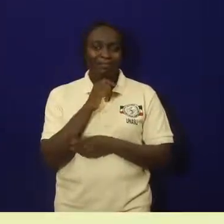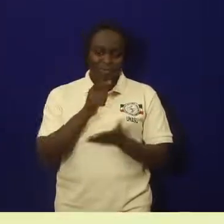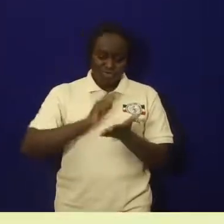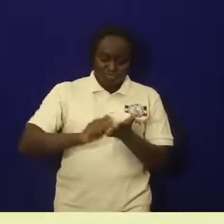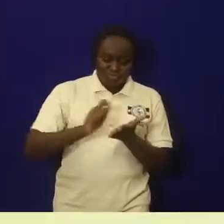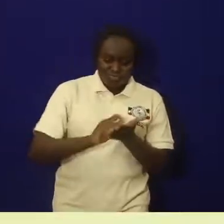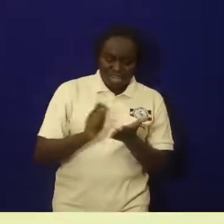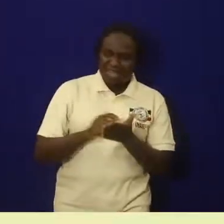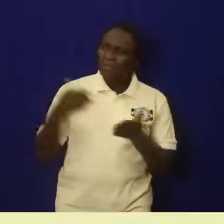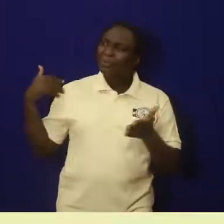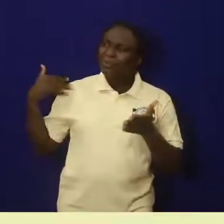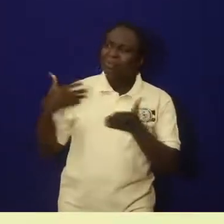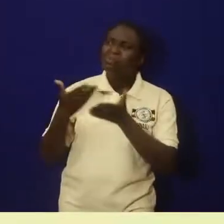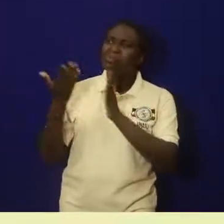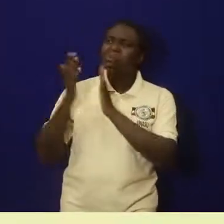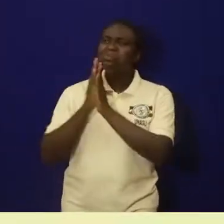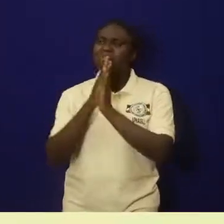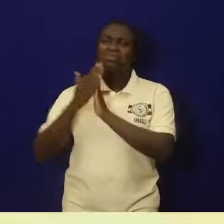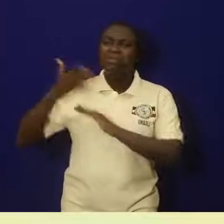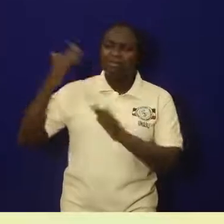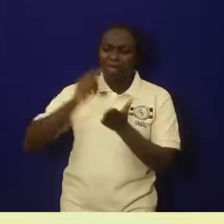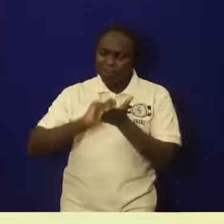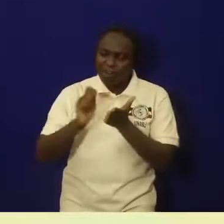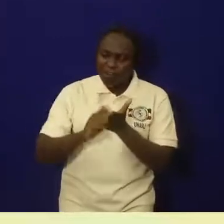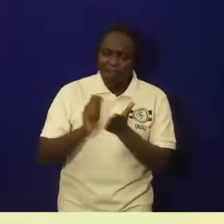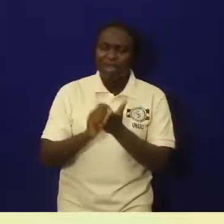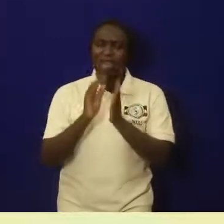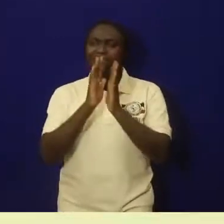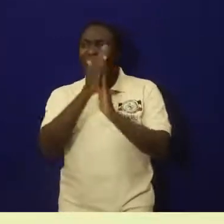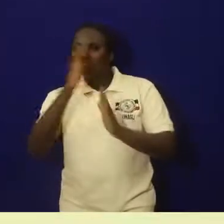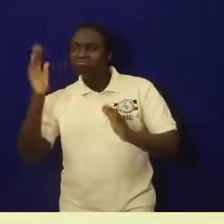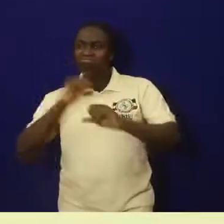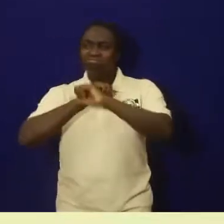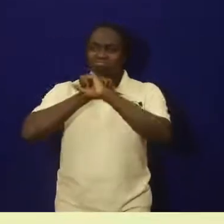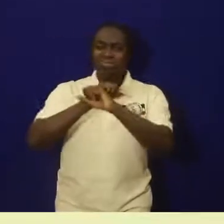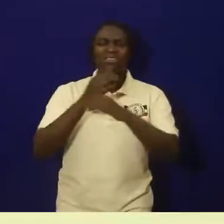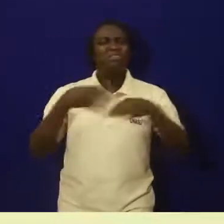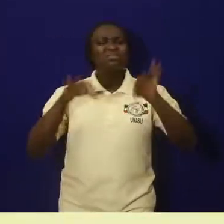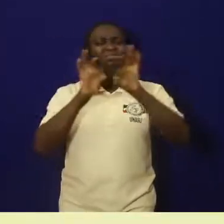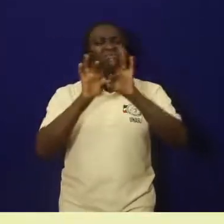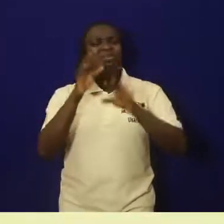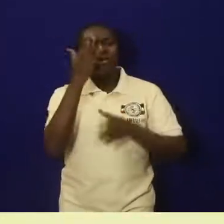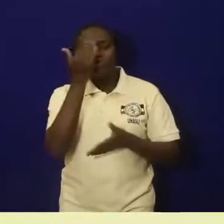Why is keeping records important?